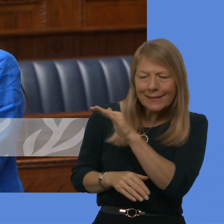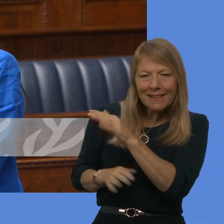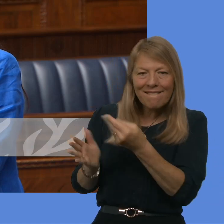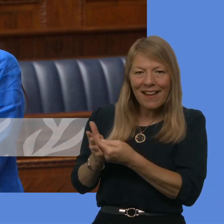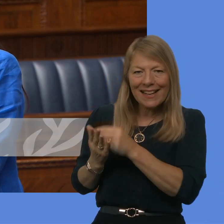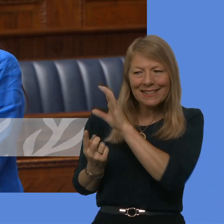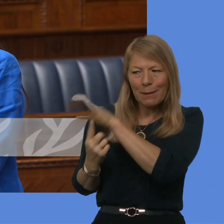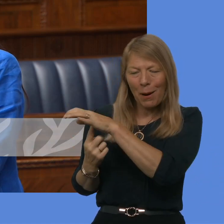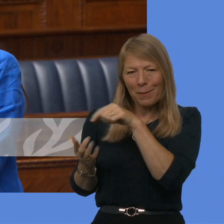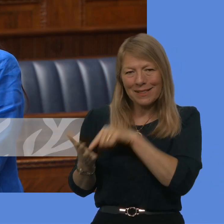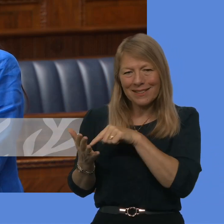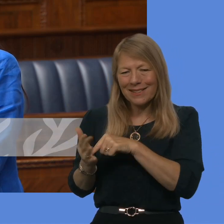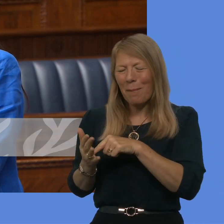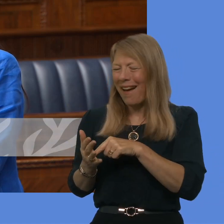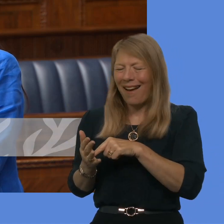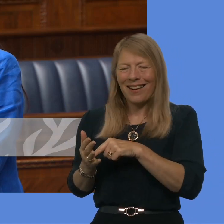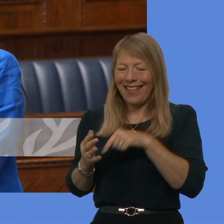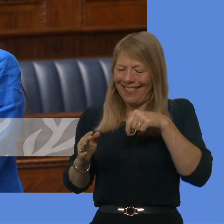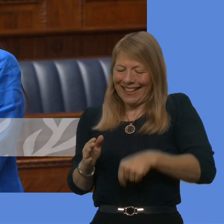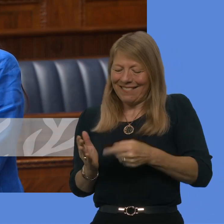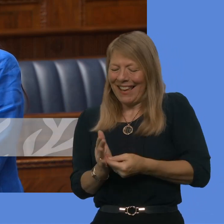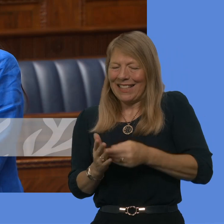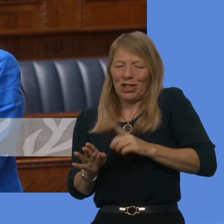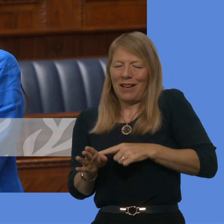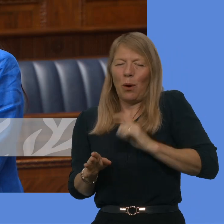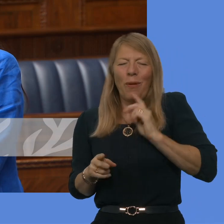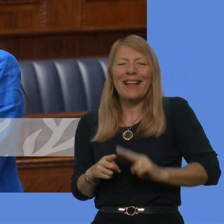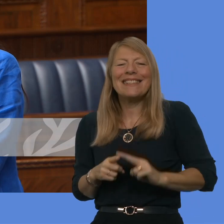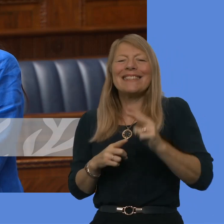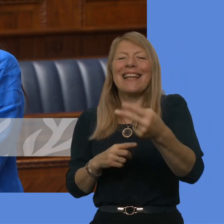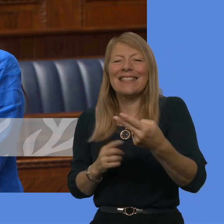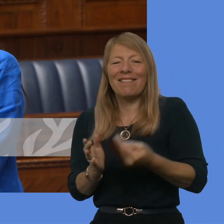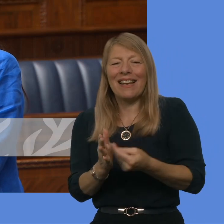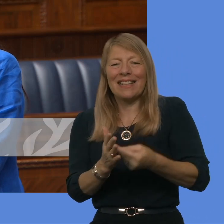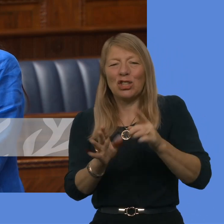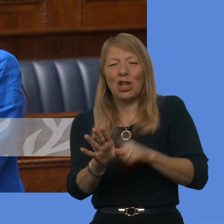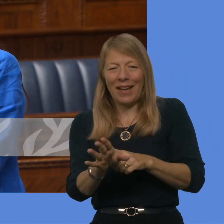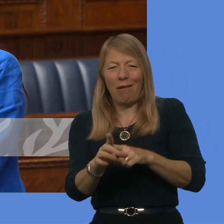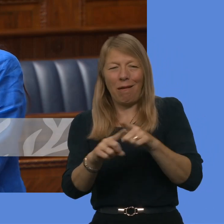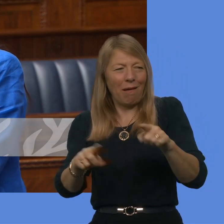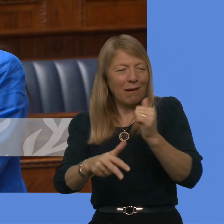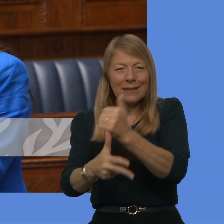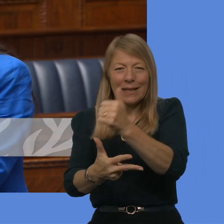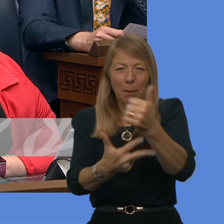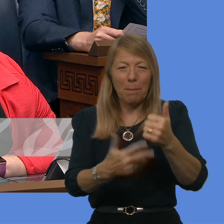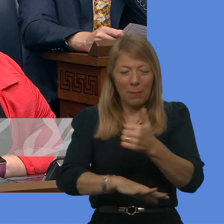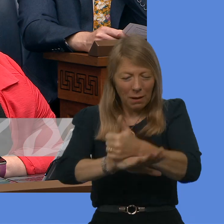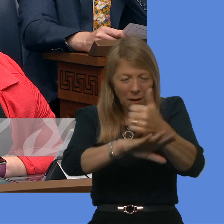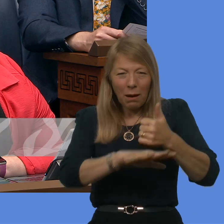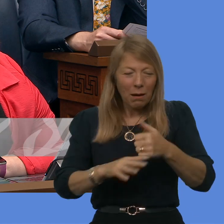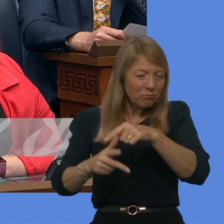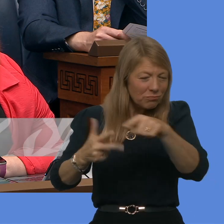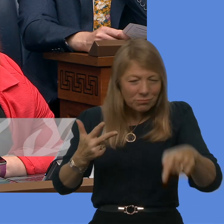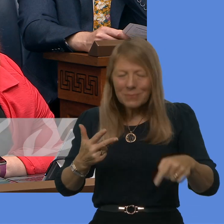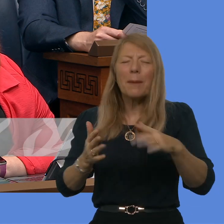likelihood, it will be into the next financial year before there is any actual expenditure required against those three establishments of the offices.